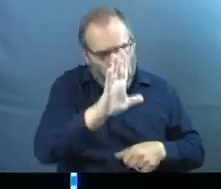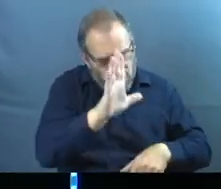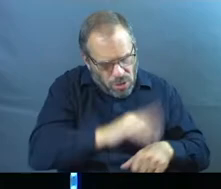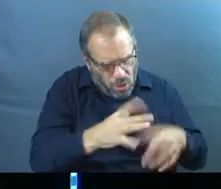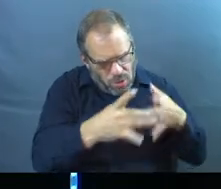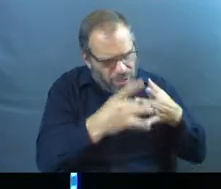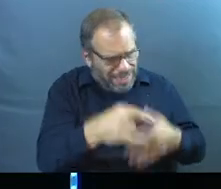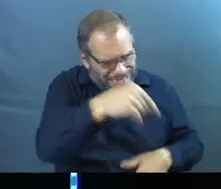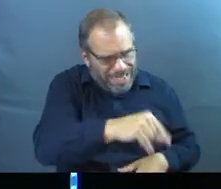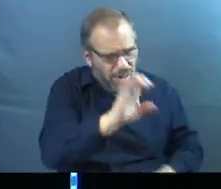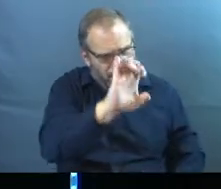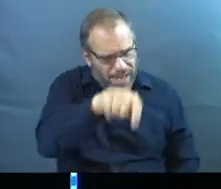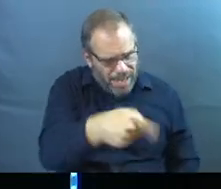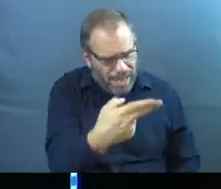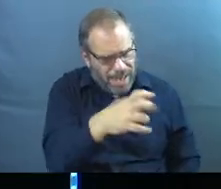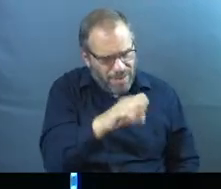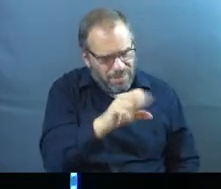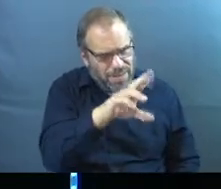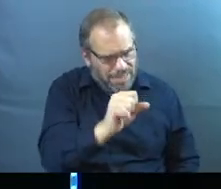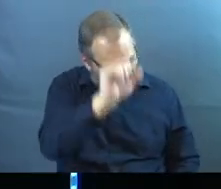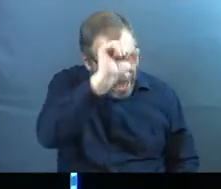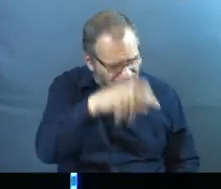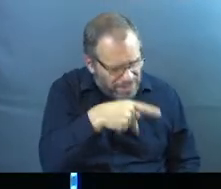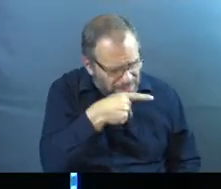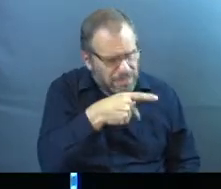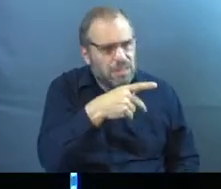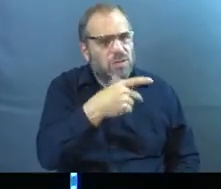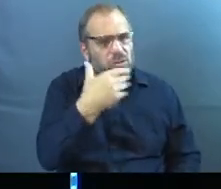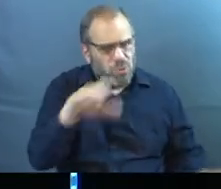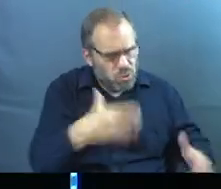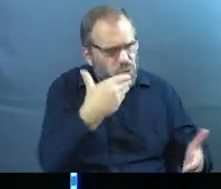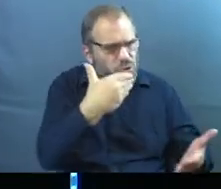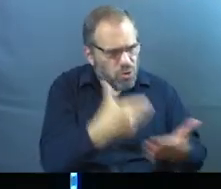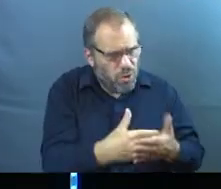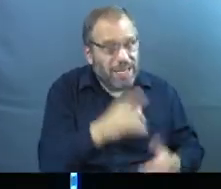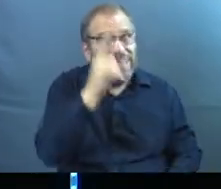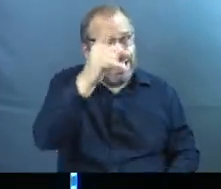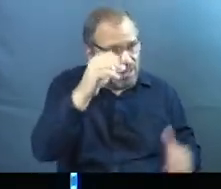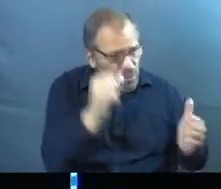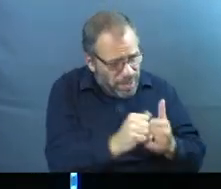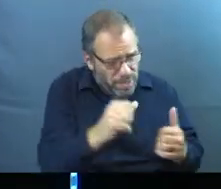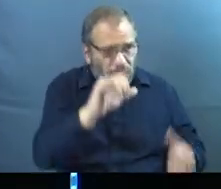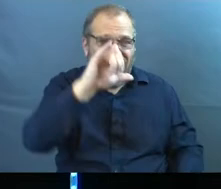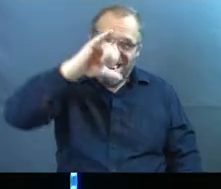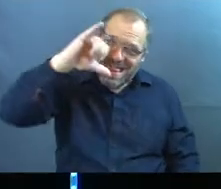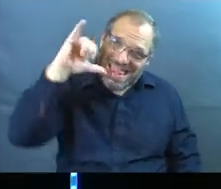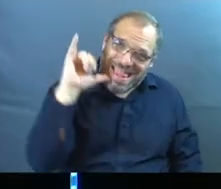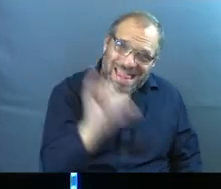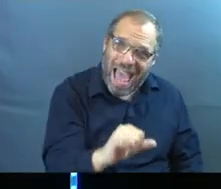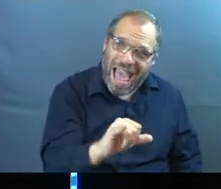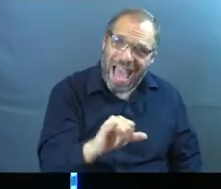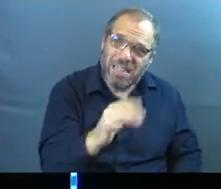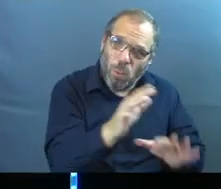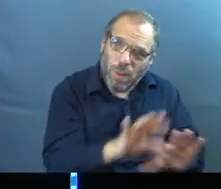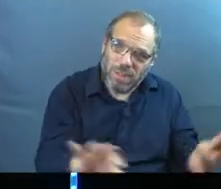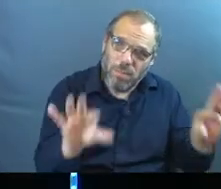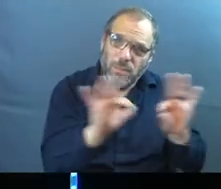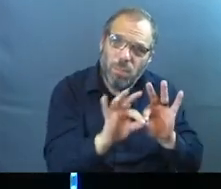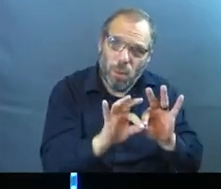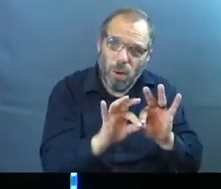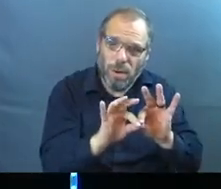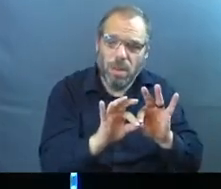has called you to lead this place. He's called you to bring the good news and to do good things. And he is with you. And that is what matters.